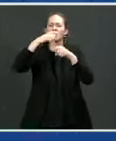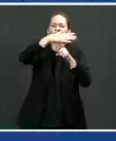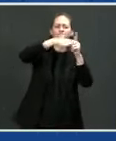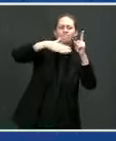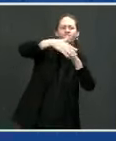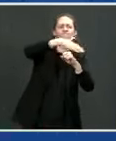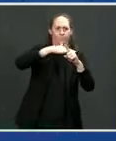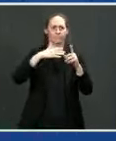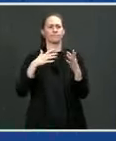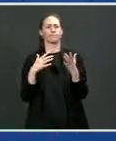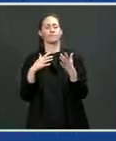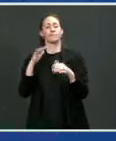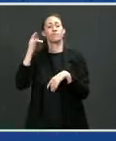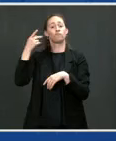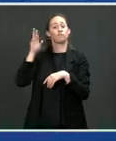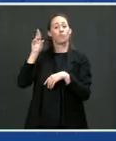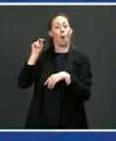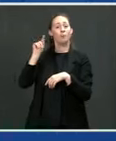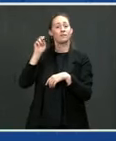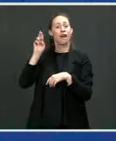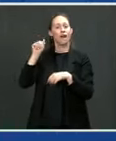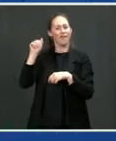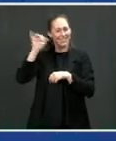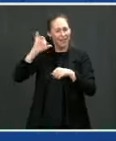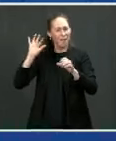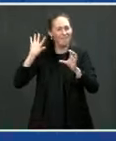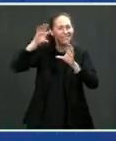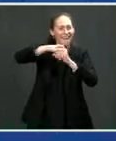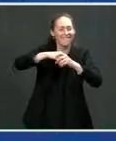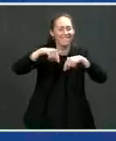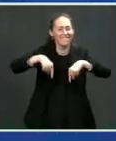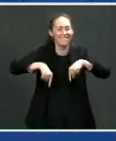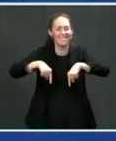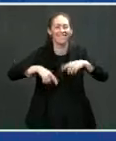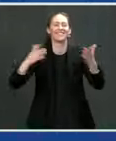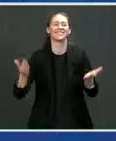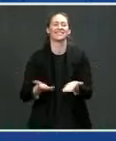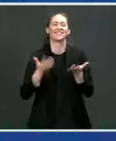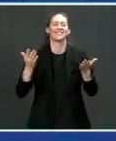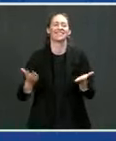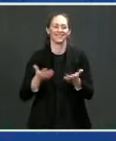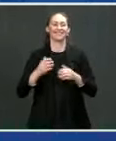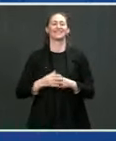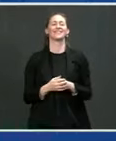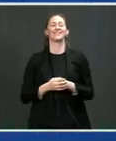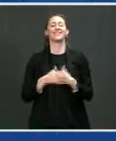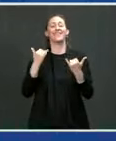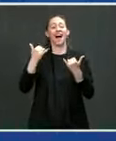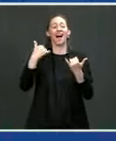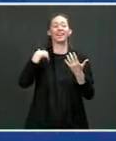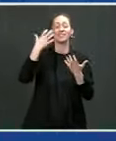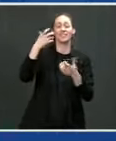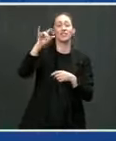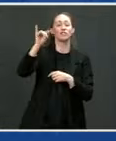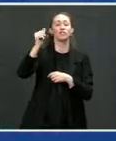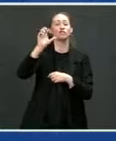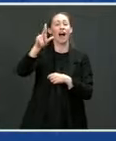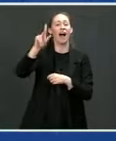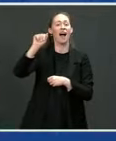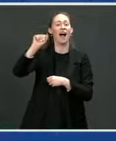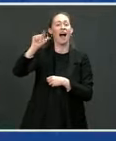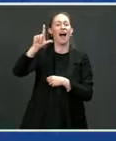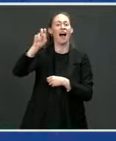And now Mr. Jack Allen the CEO of Proterra will give you a tour of this again remarkable facility. Thank you. Thank you Mr. Mayor.